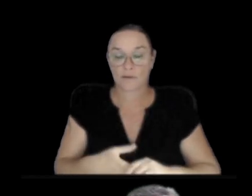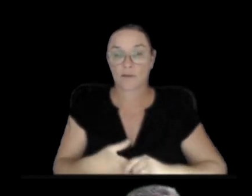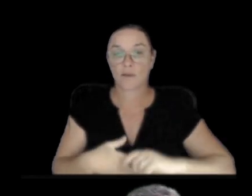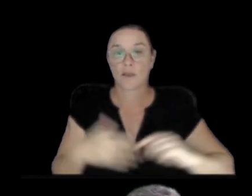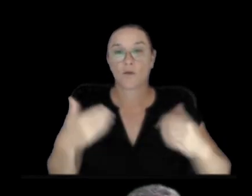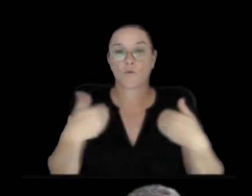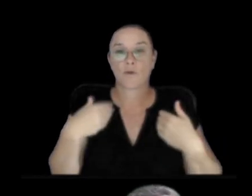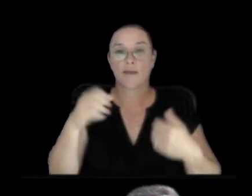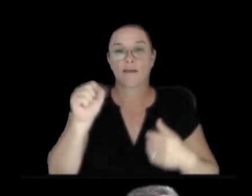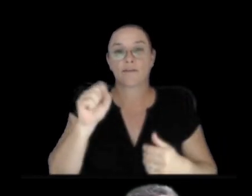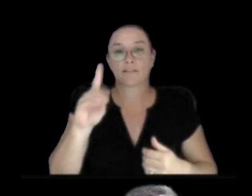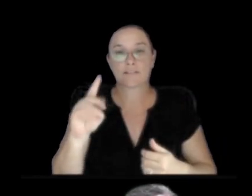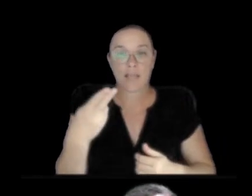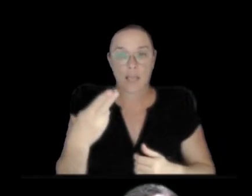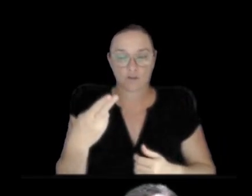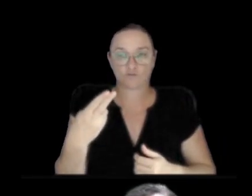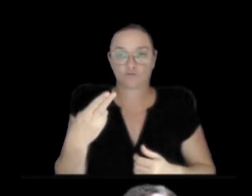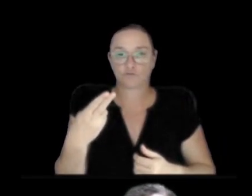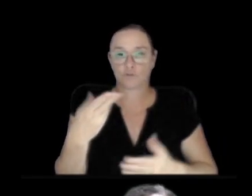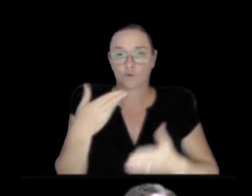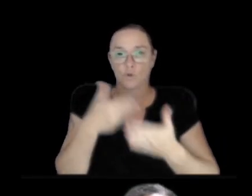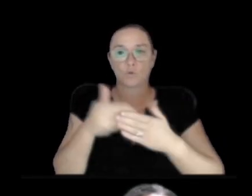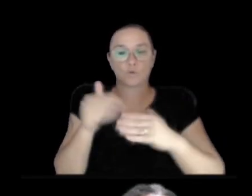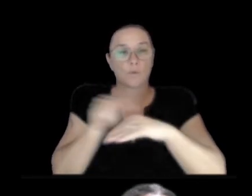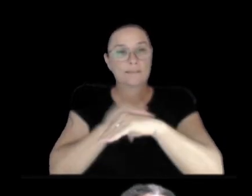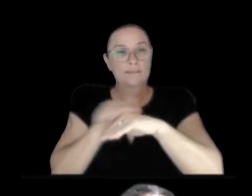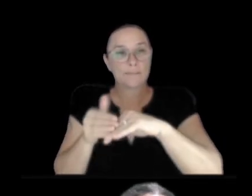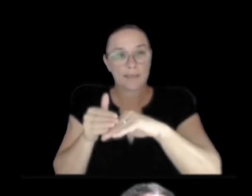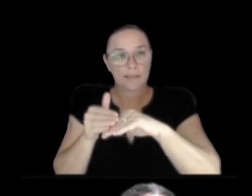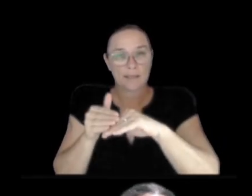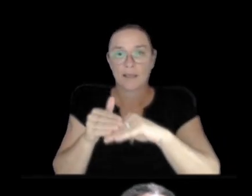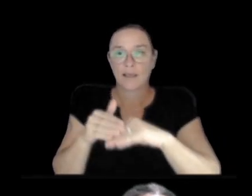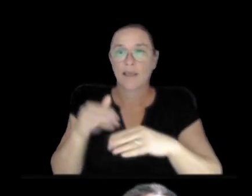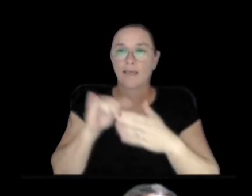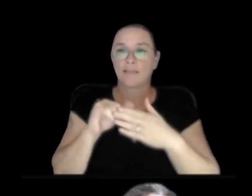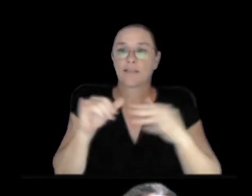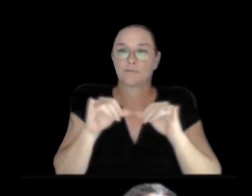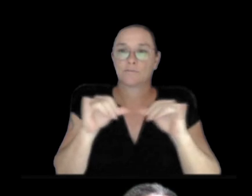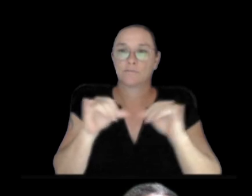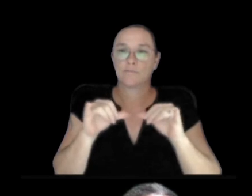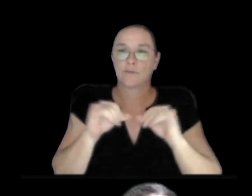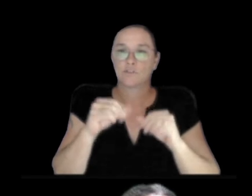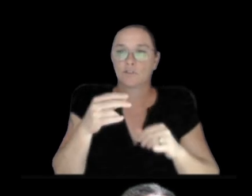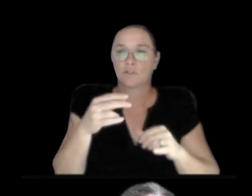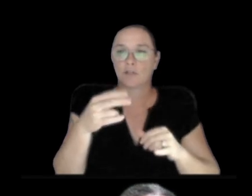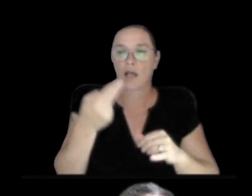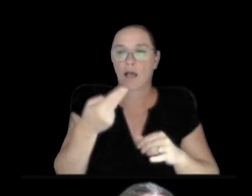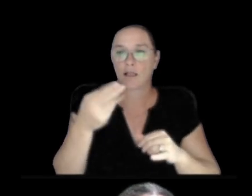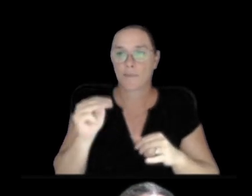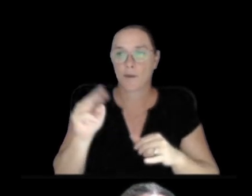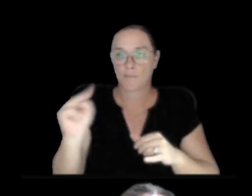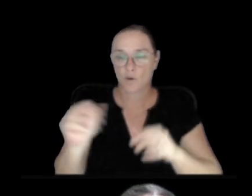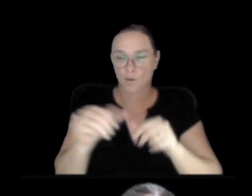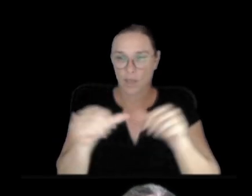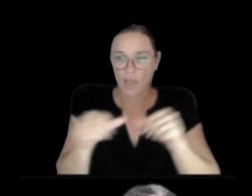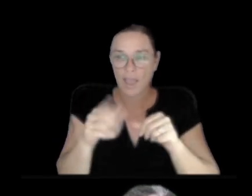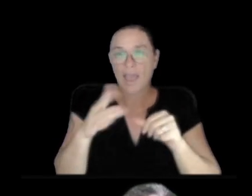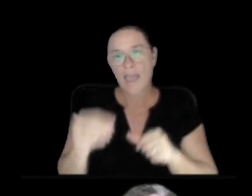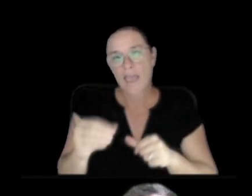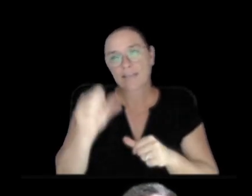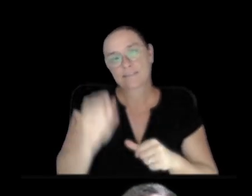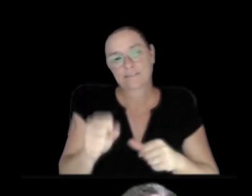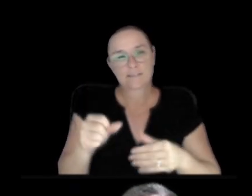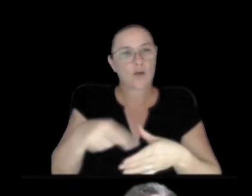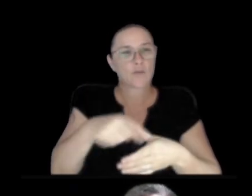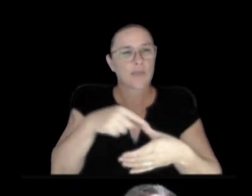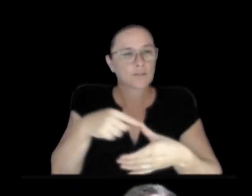by the summit, which is measuring both the Halema'uma'u area and the main caldera, and the south caldera area as well.